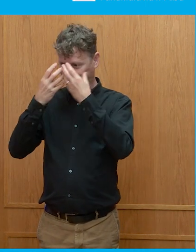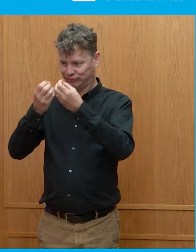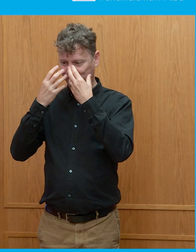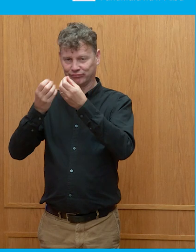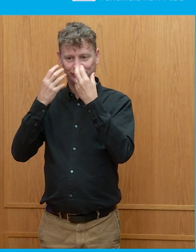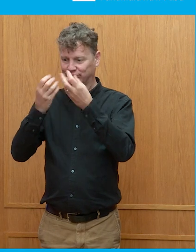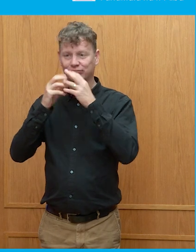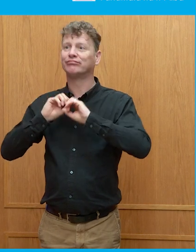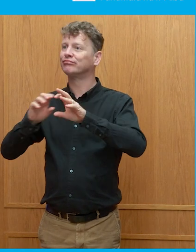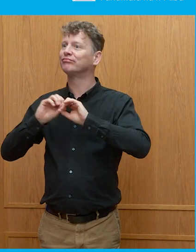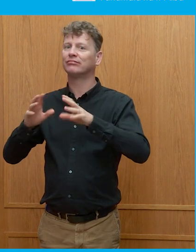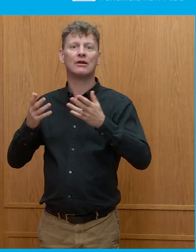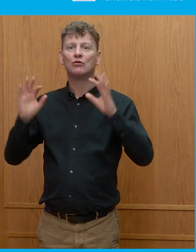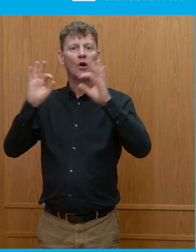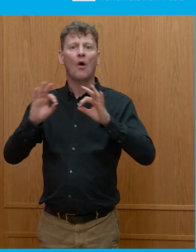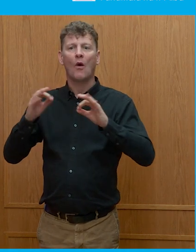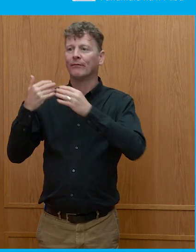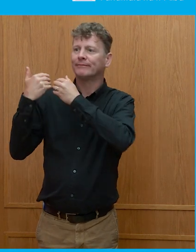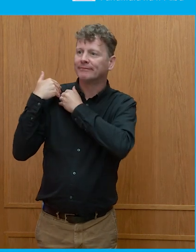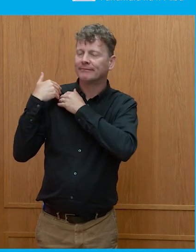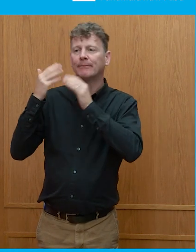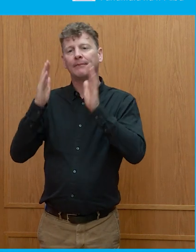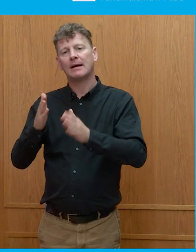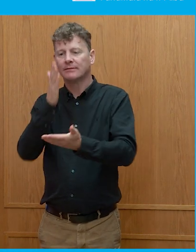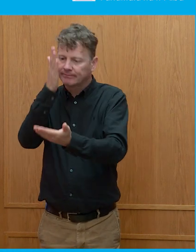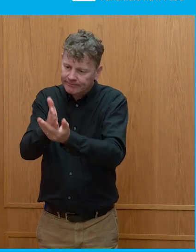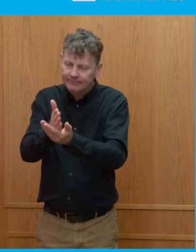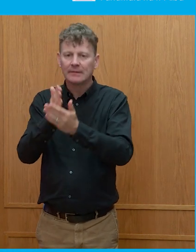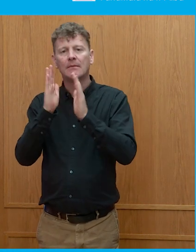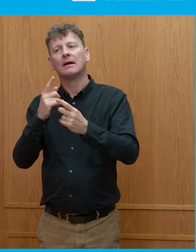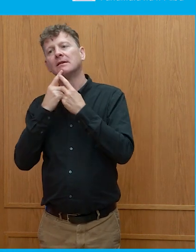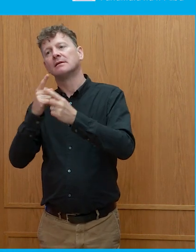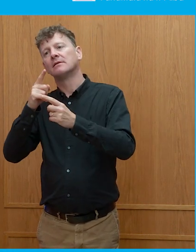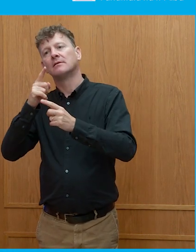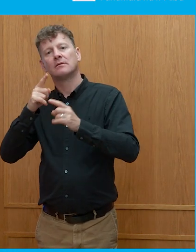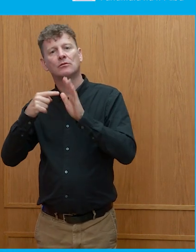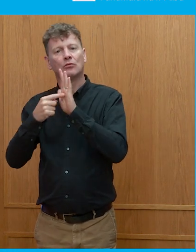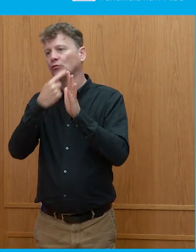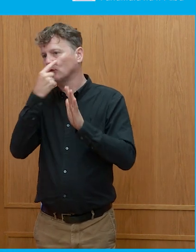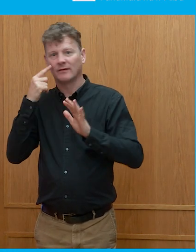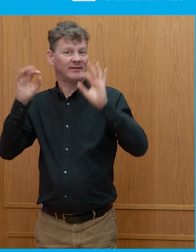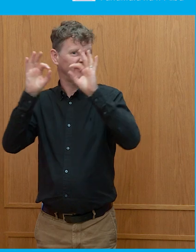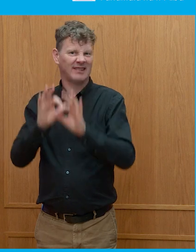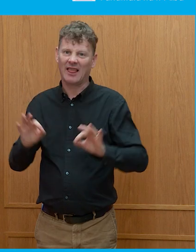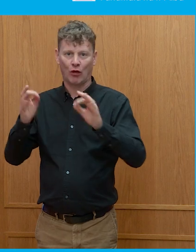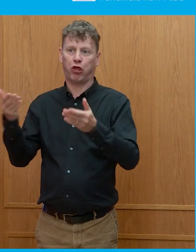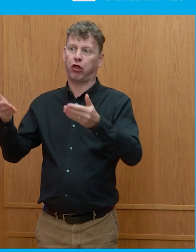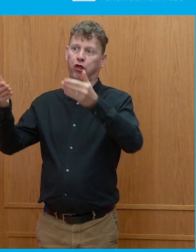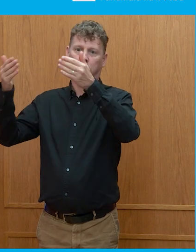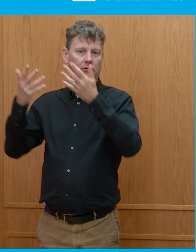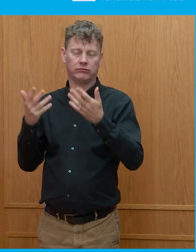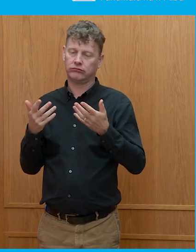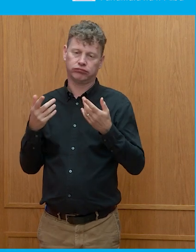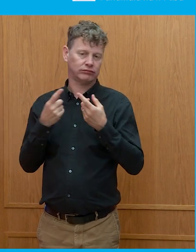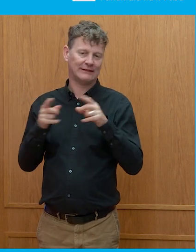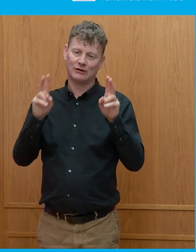without any kind of recourse to the sort of veracity of it, I think is, is, uh, no, that's a whole other subject, which I know you've been talking about,